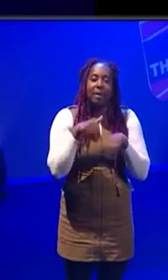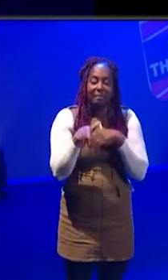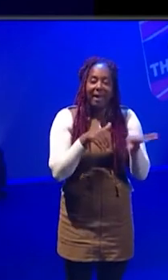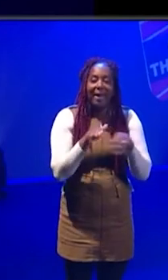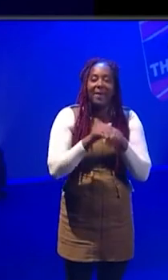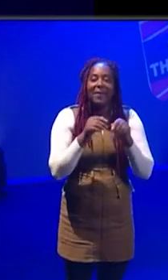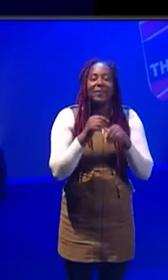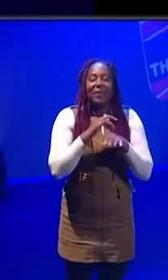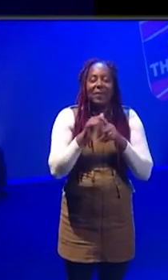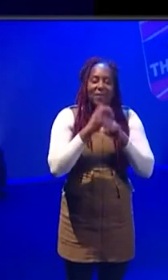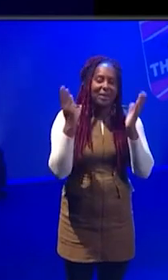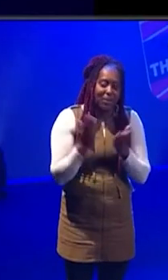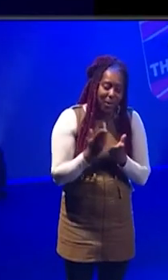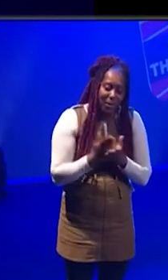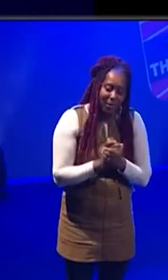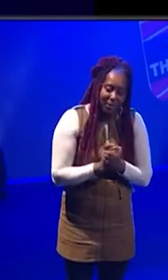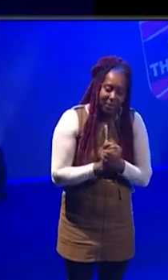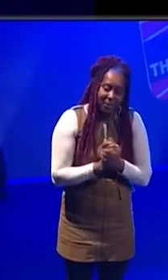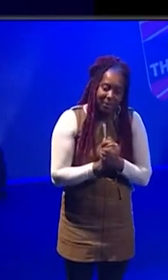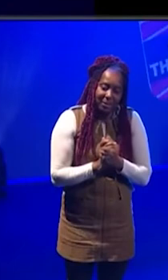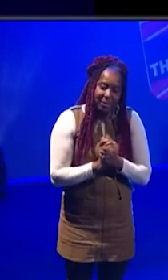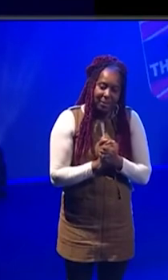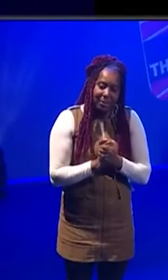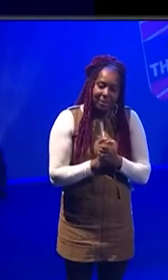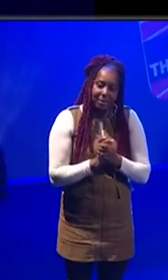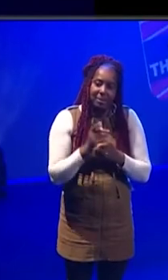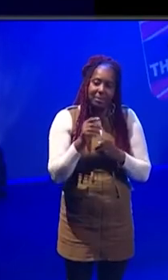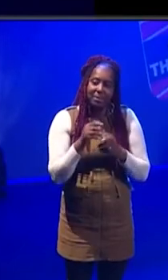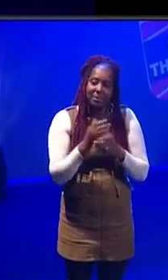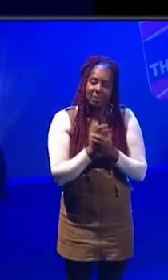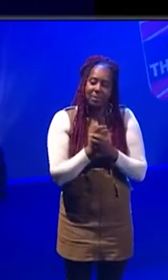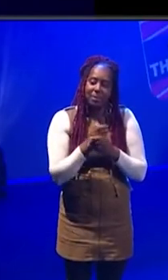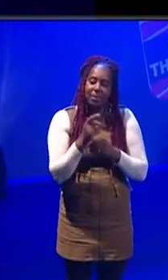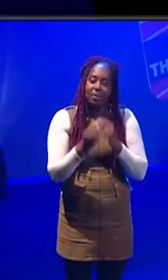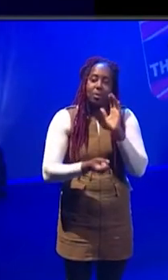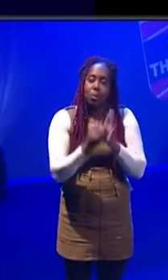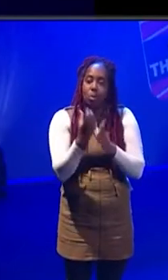doing a nine to five driving a van for Sains, as a Sainsbury's, which a lot of my mates have done.